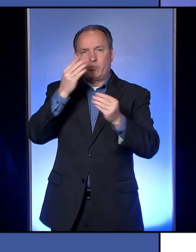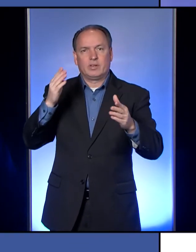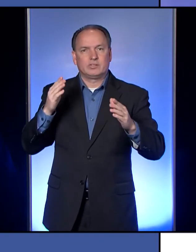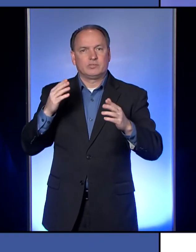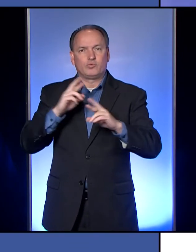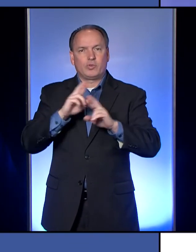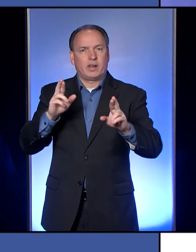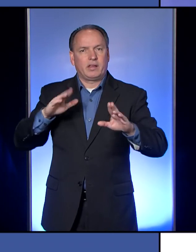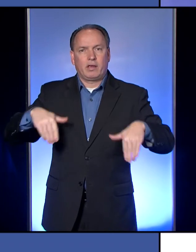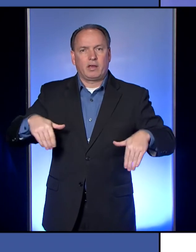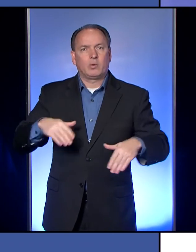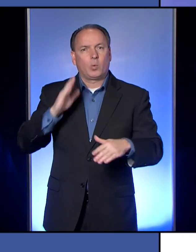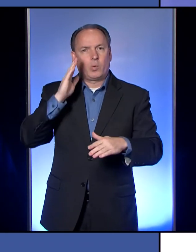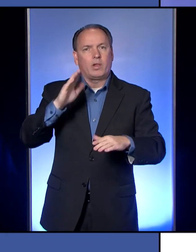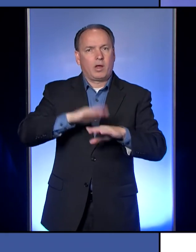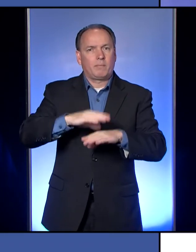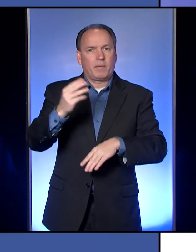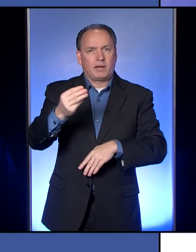for you.